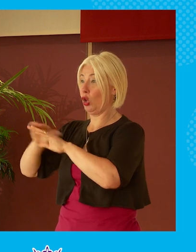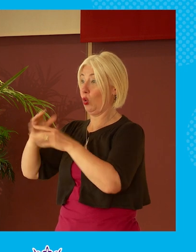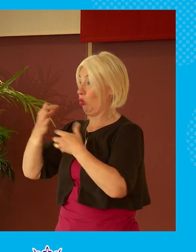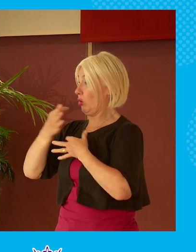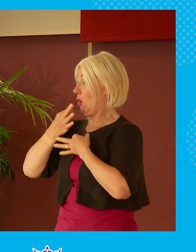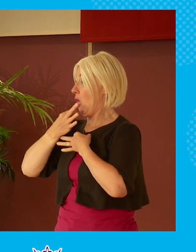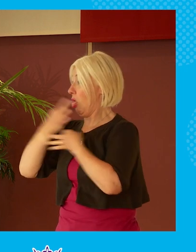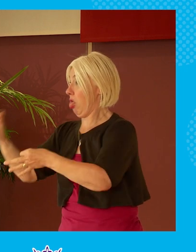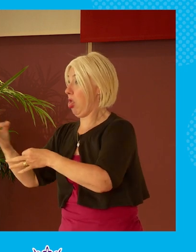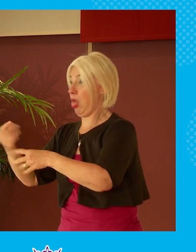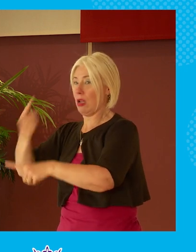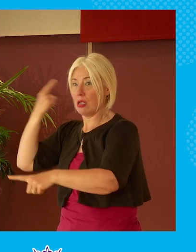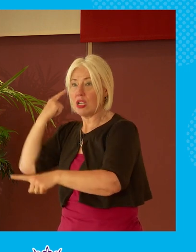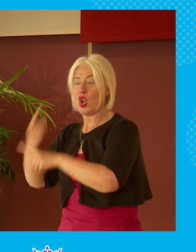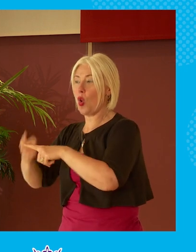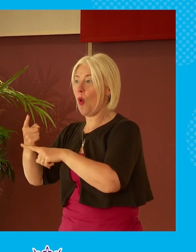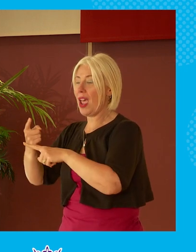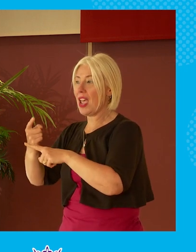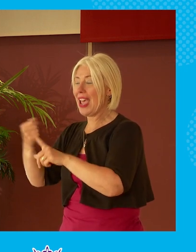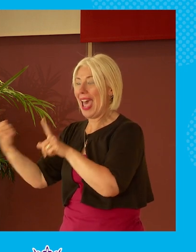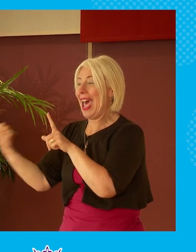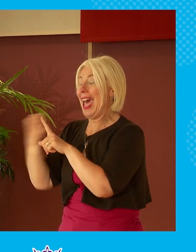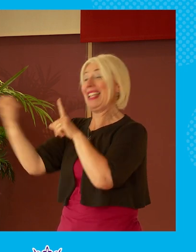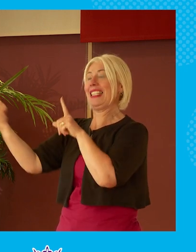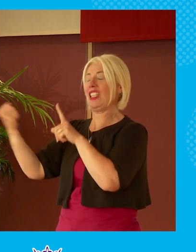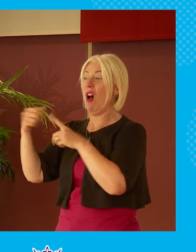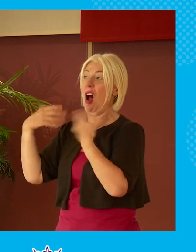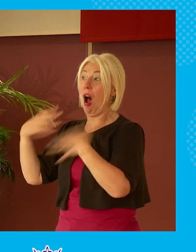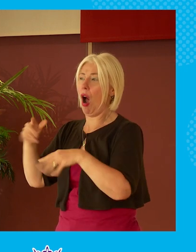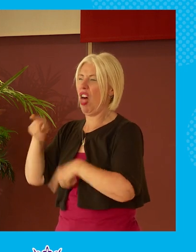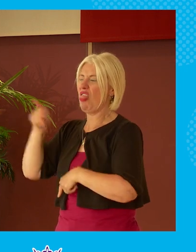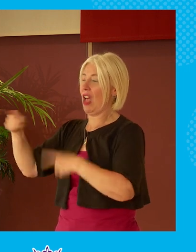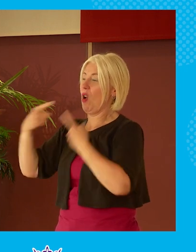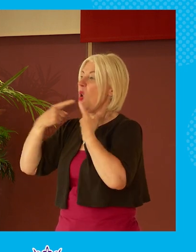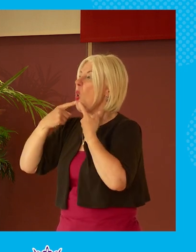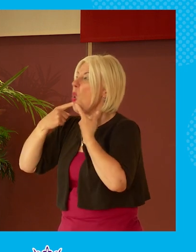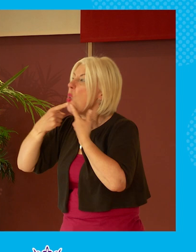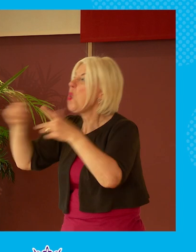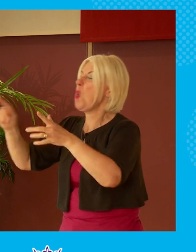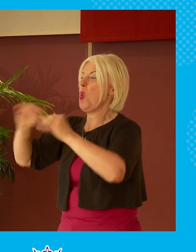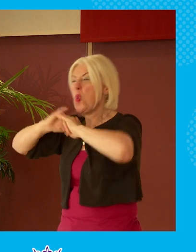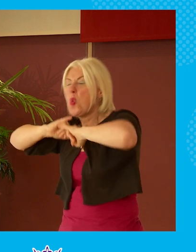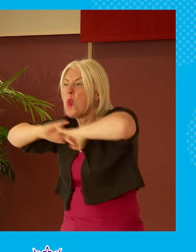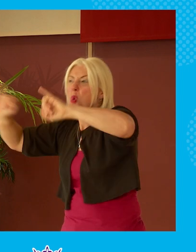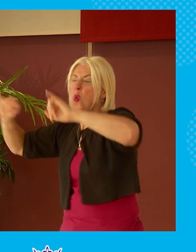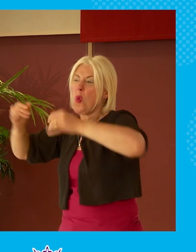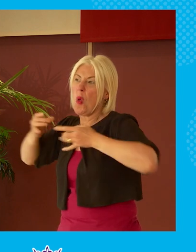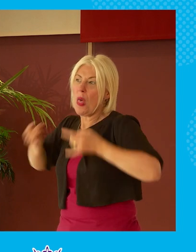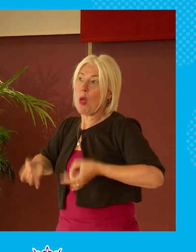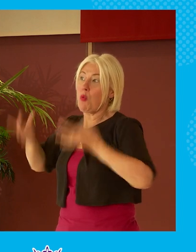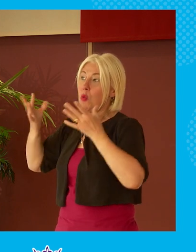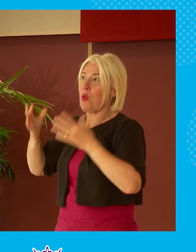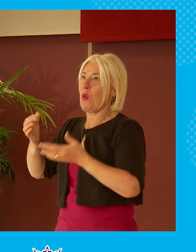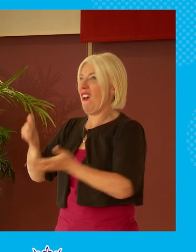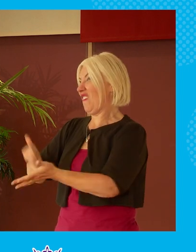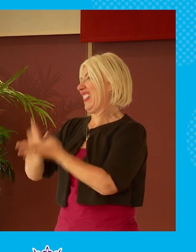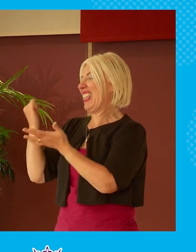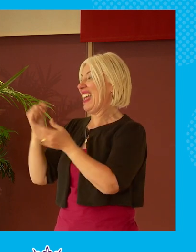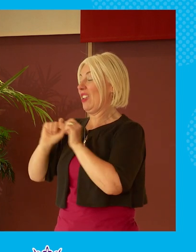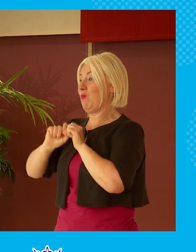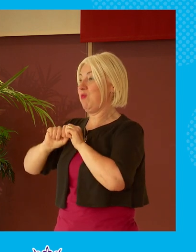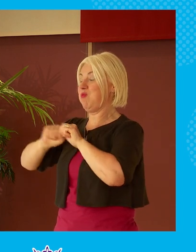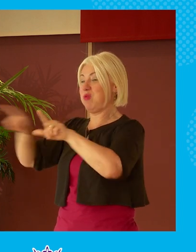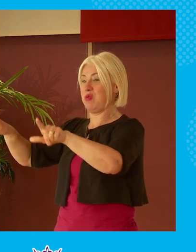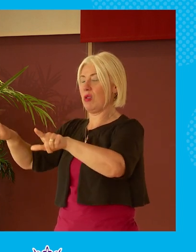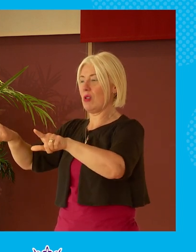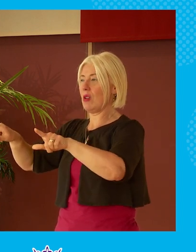rush of uh that that outrageous statement that i got wound up by is fantastic and the